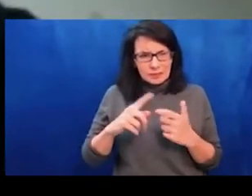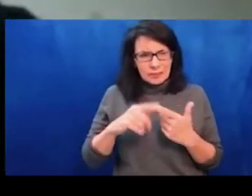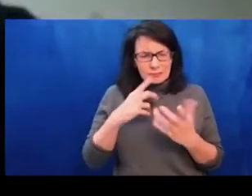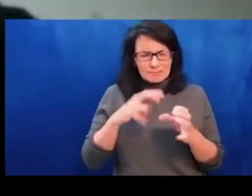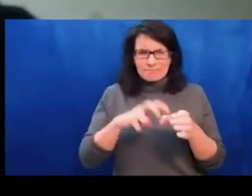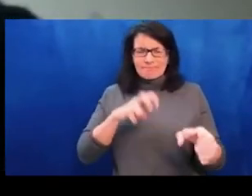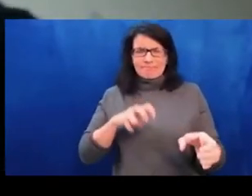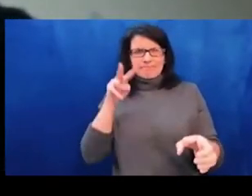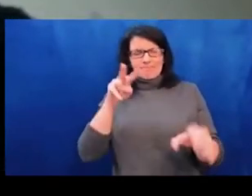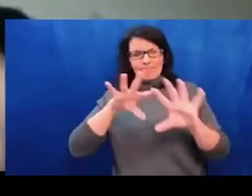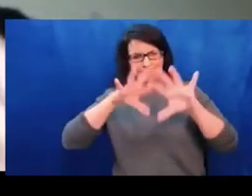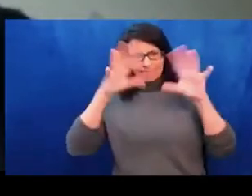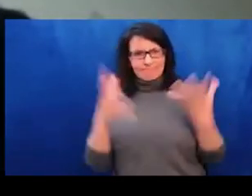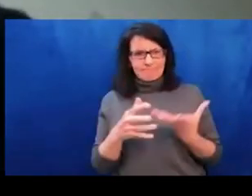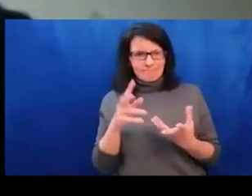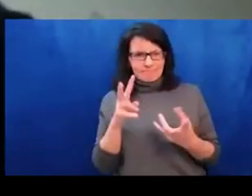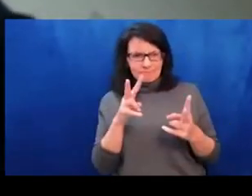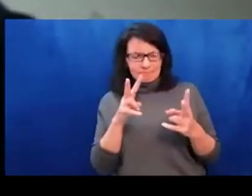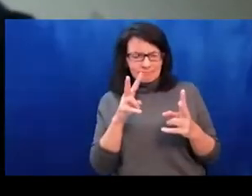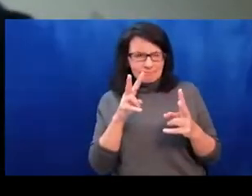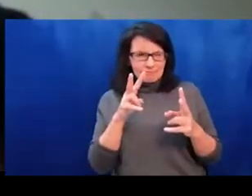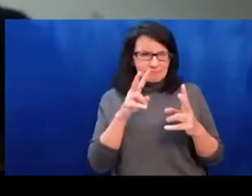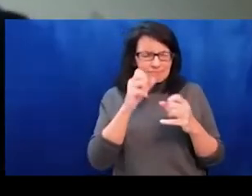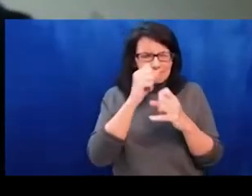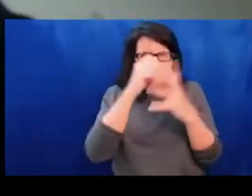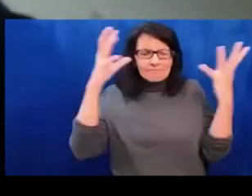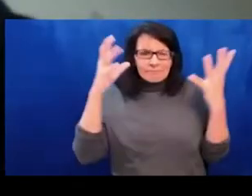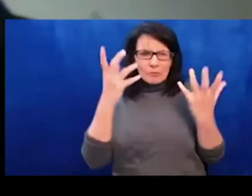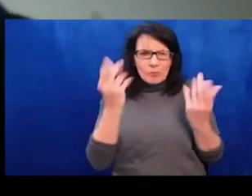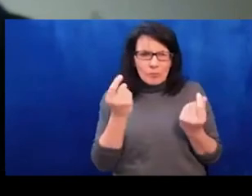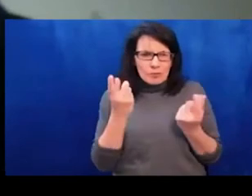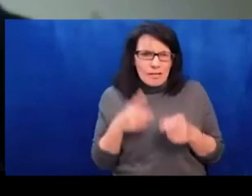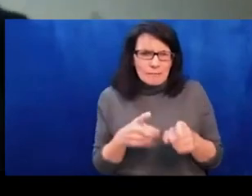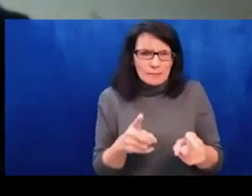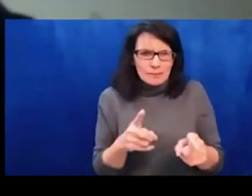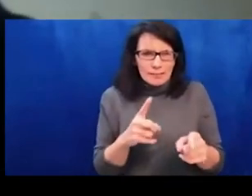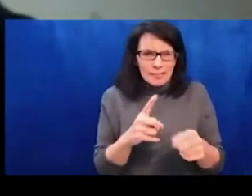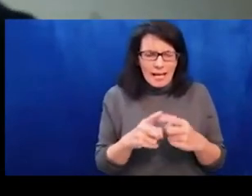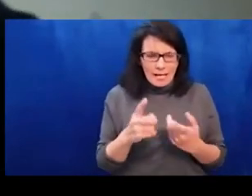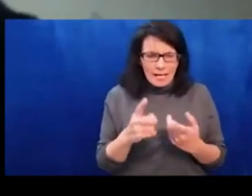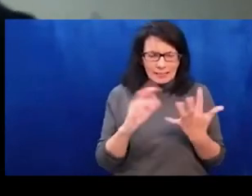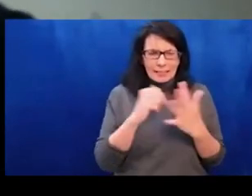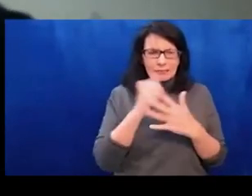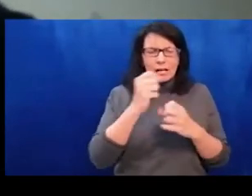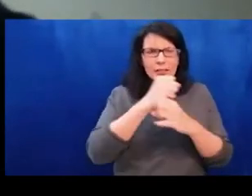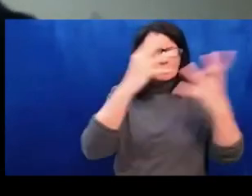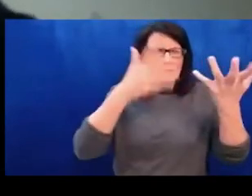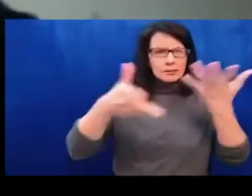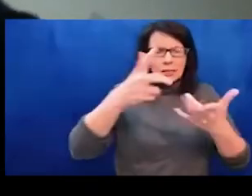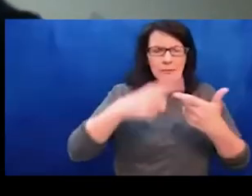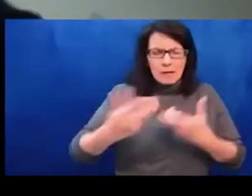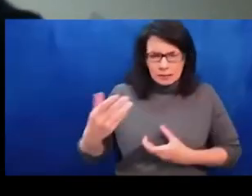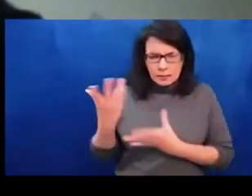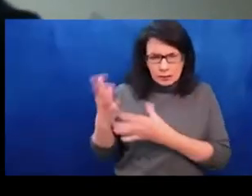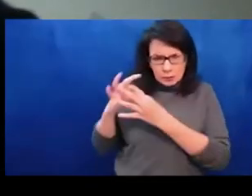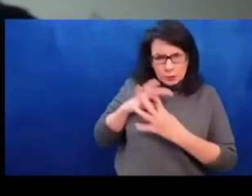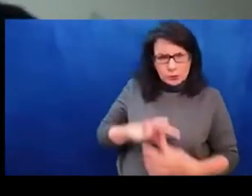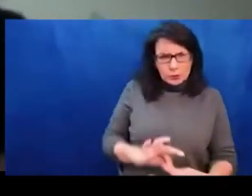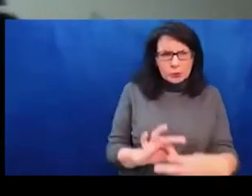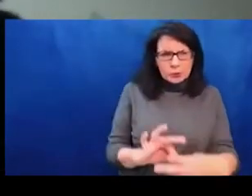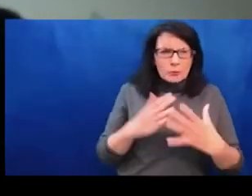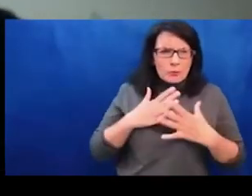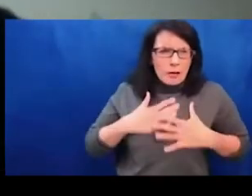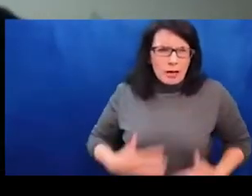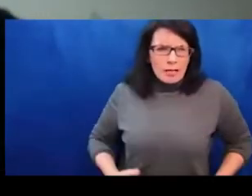jet fighters who are experienced, perhaps from another military, to become Ukrainian citizens and man these systems. And that